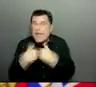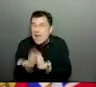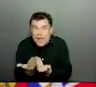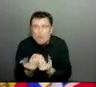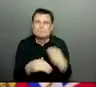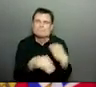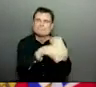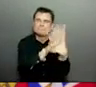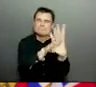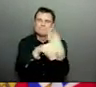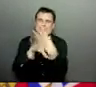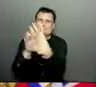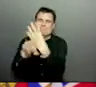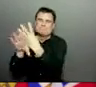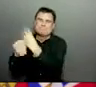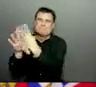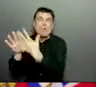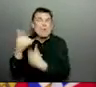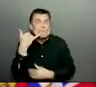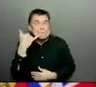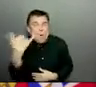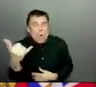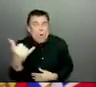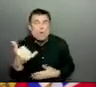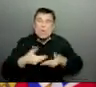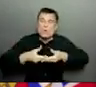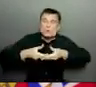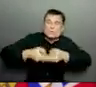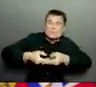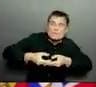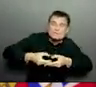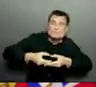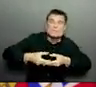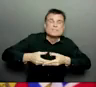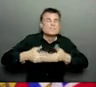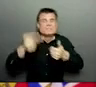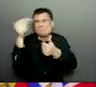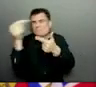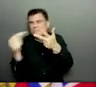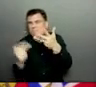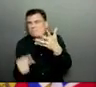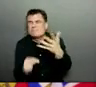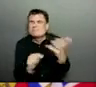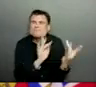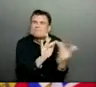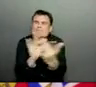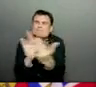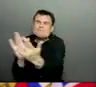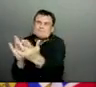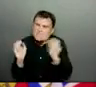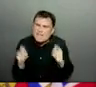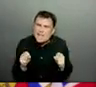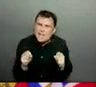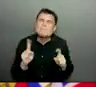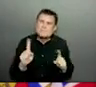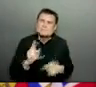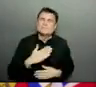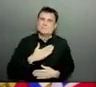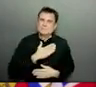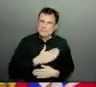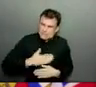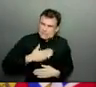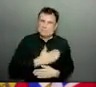season a safe season for all of us. So we can put this year behind us and start 2021